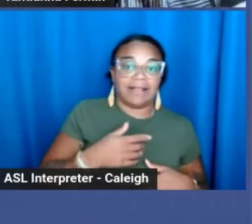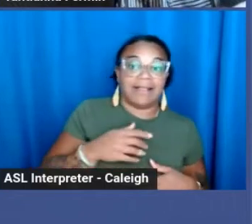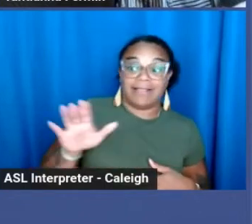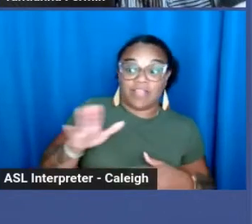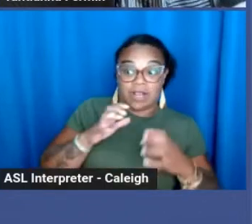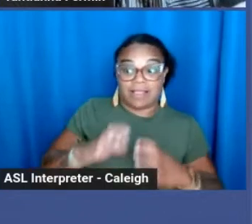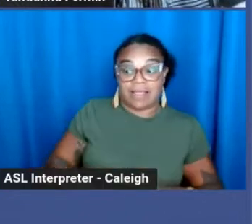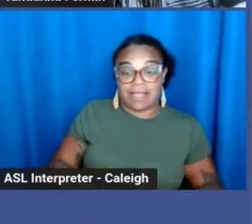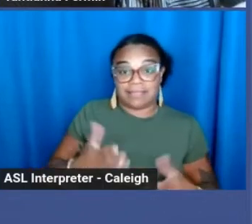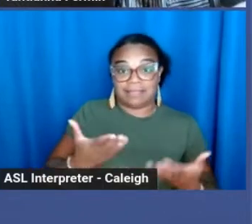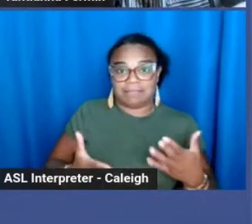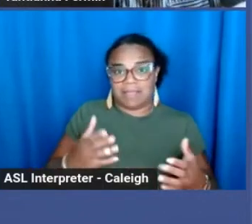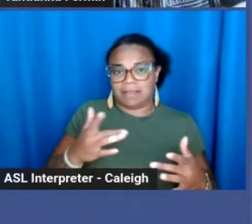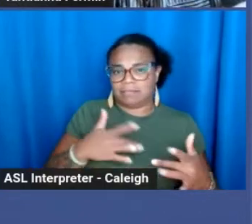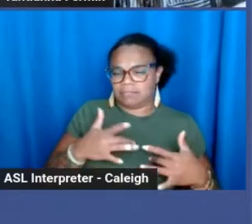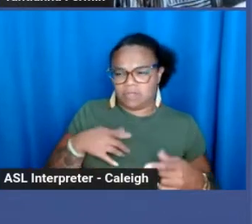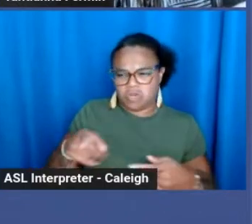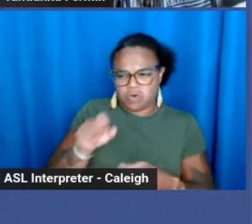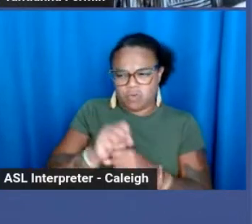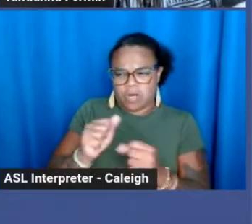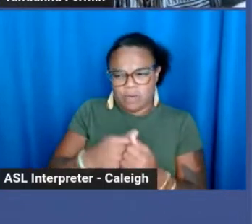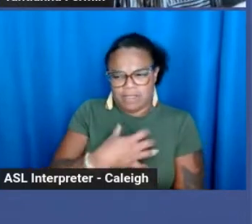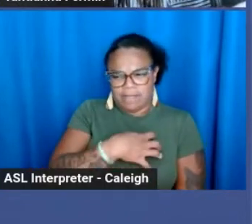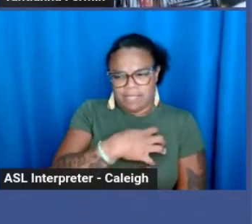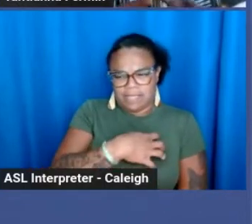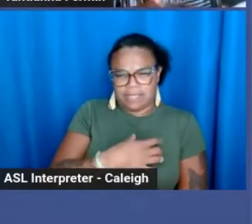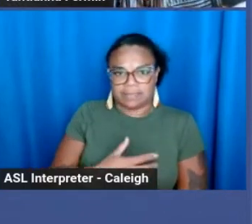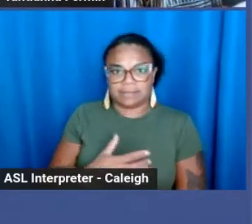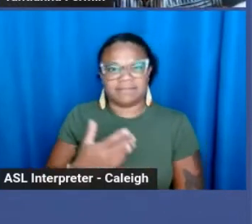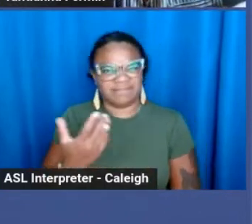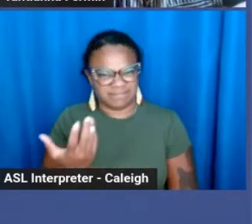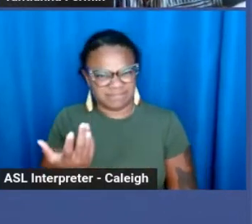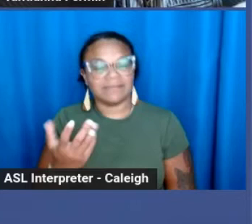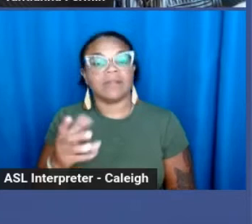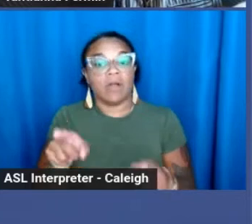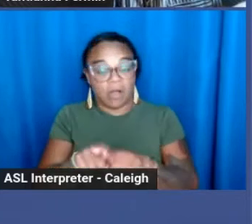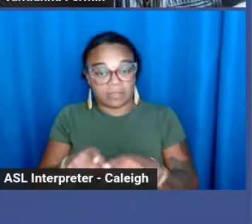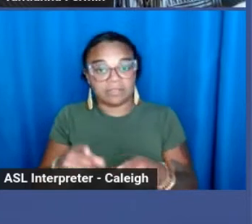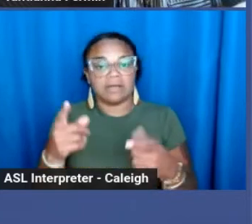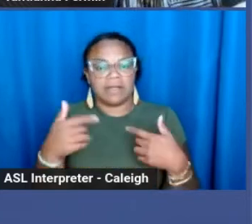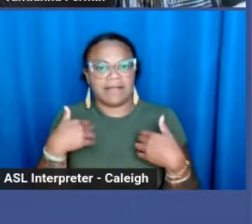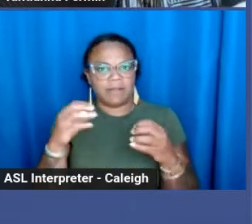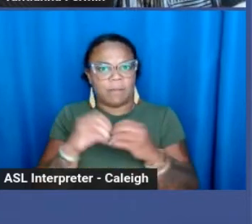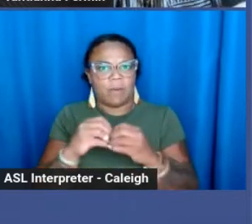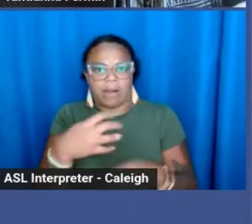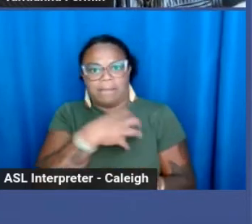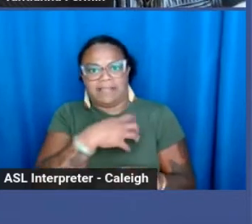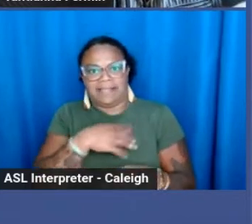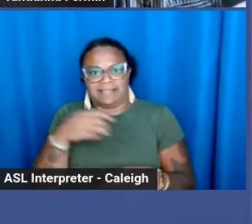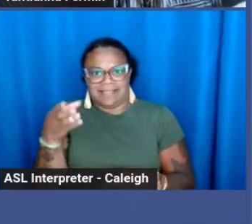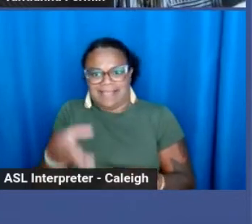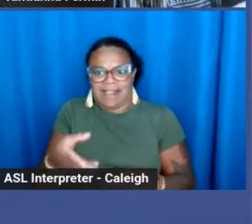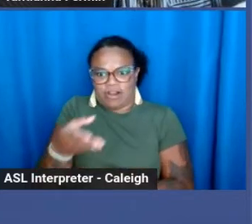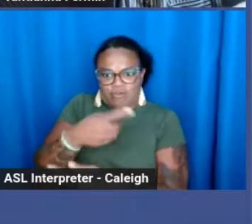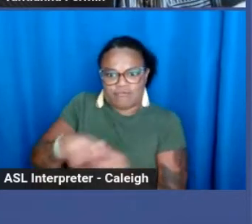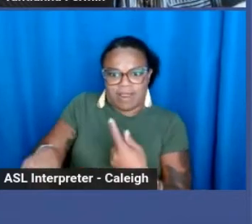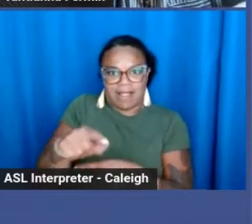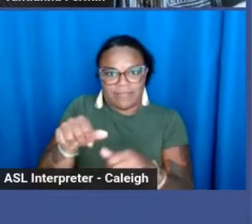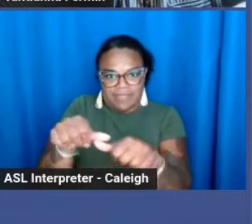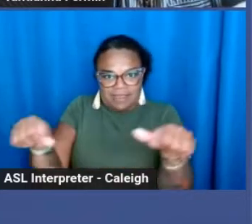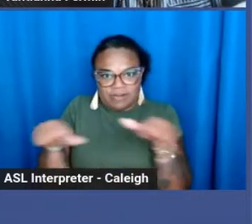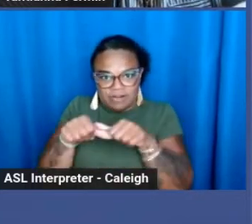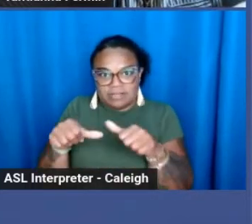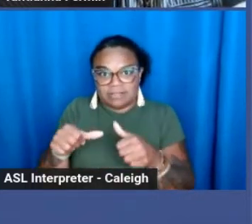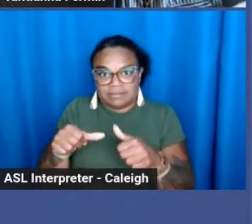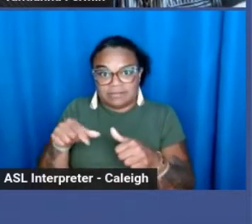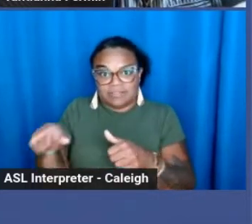of having police presence all around your area, staking out, waiting to see if you have a